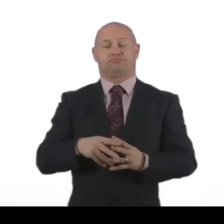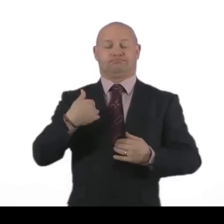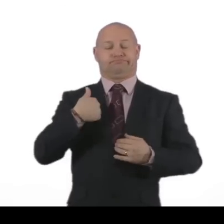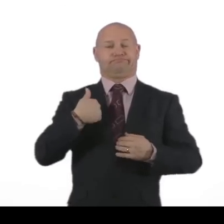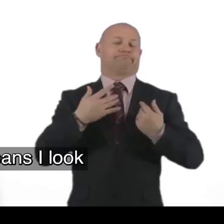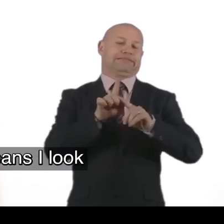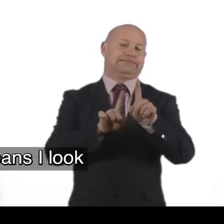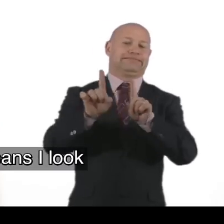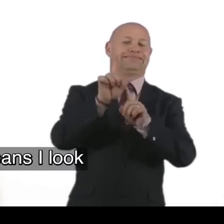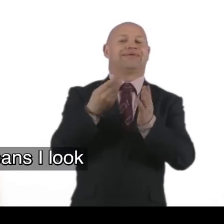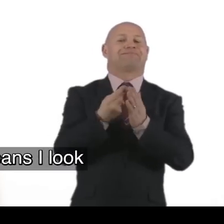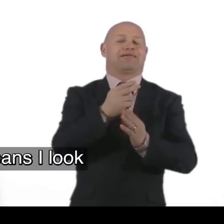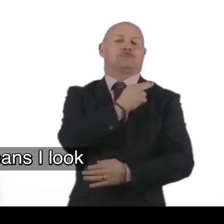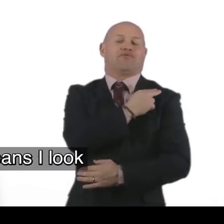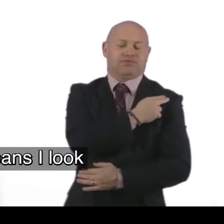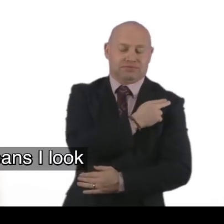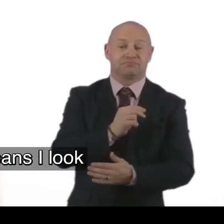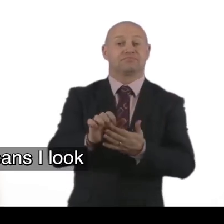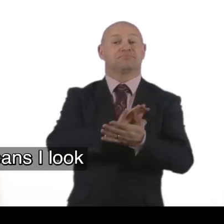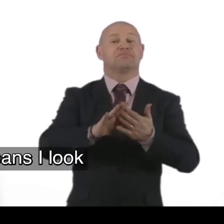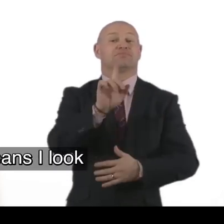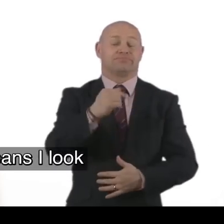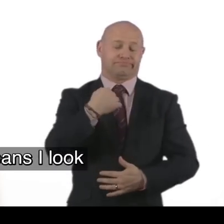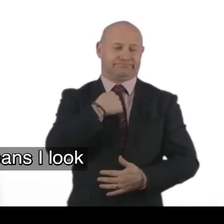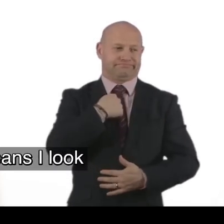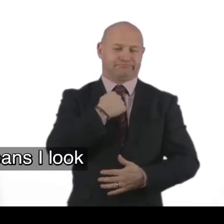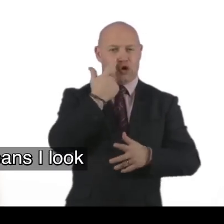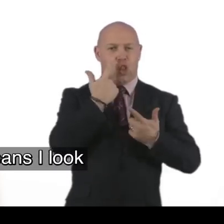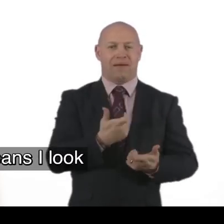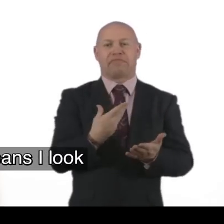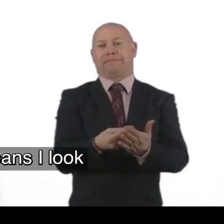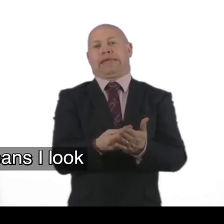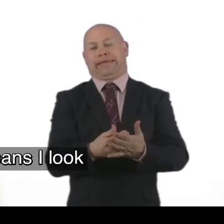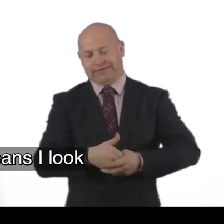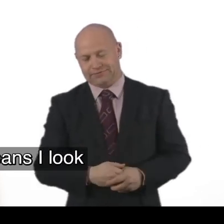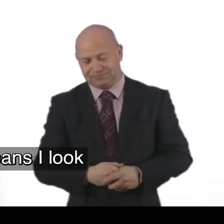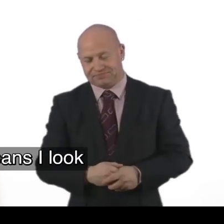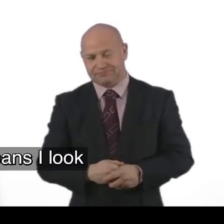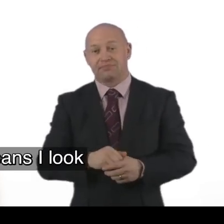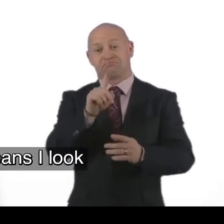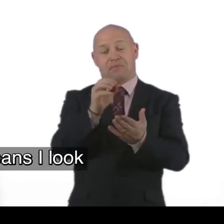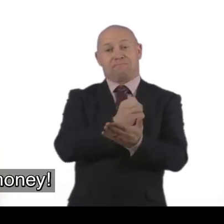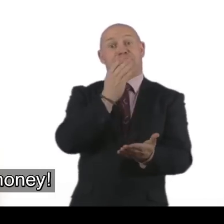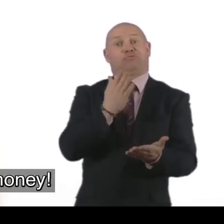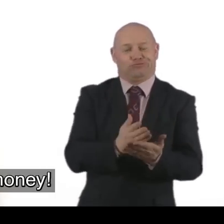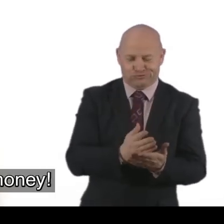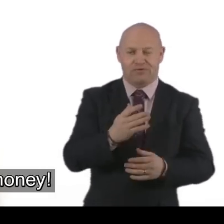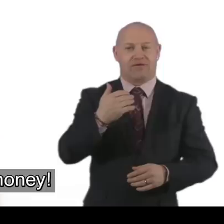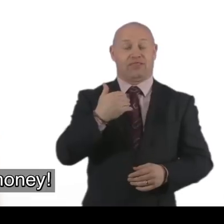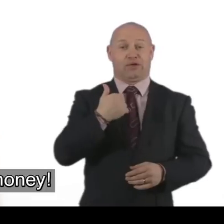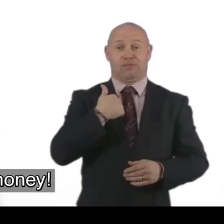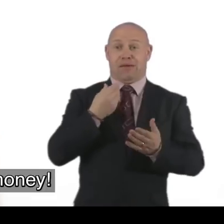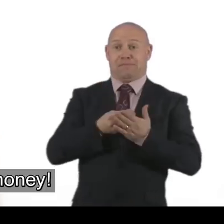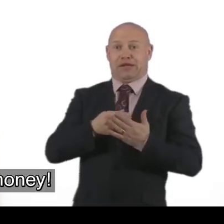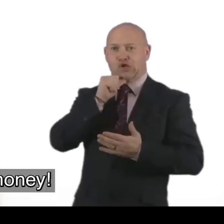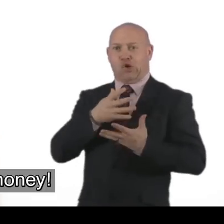Well I'm senior finance officer. Basically means I look after the money. And make sure